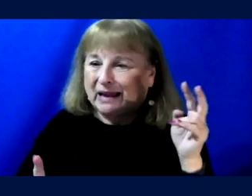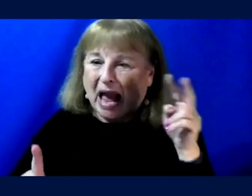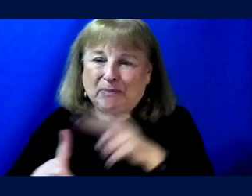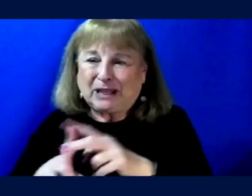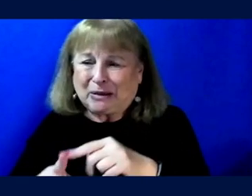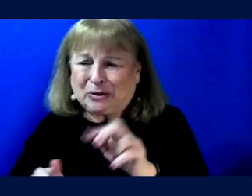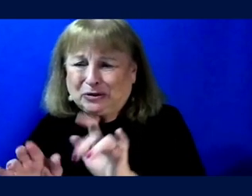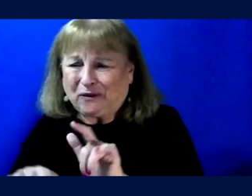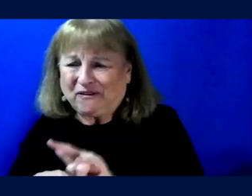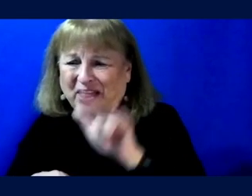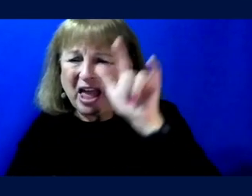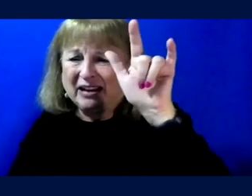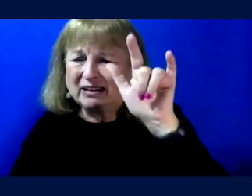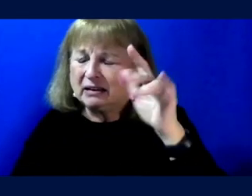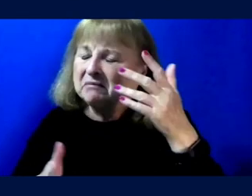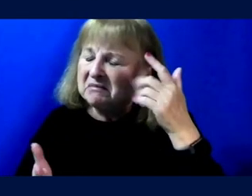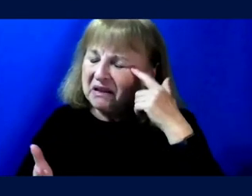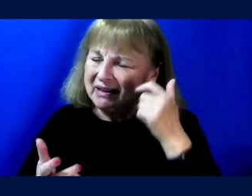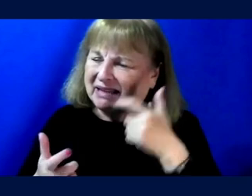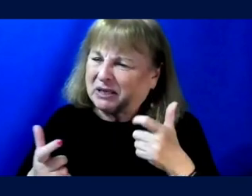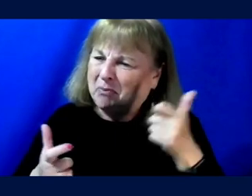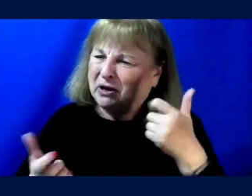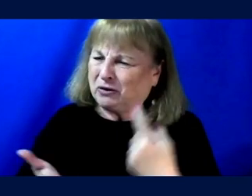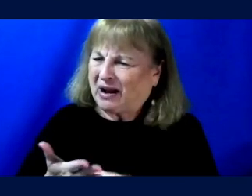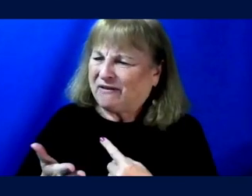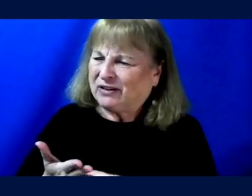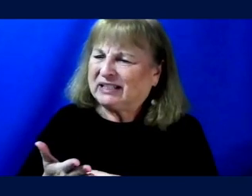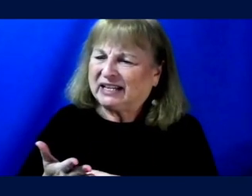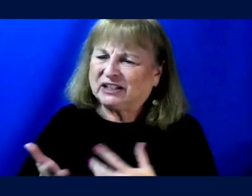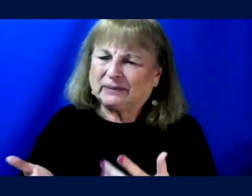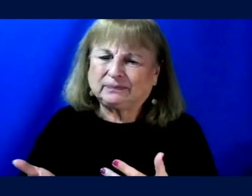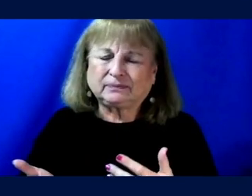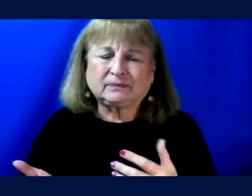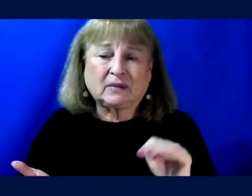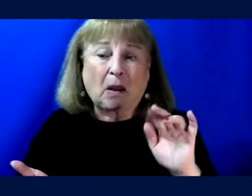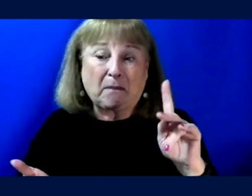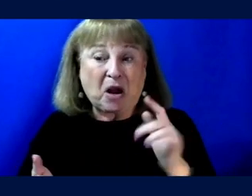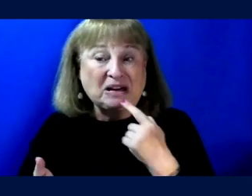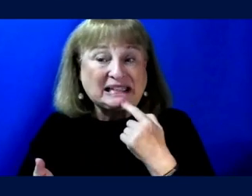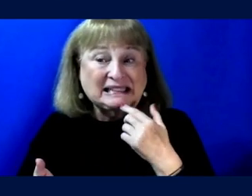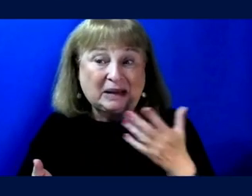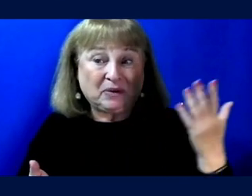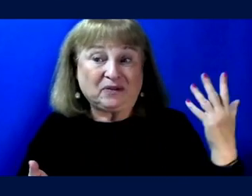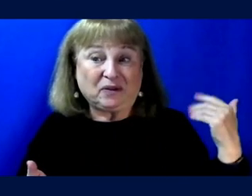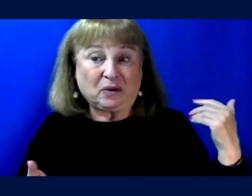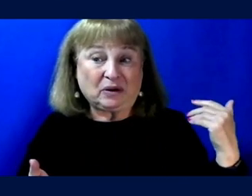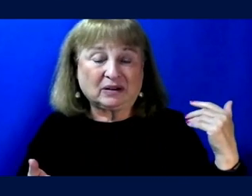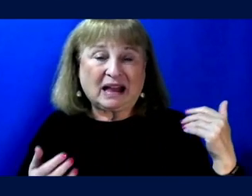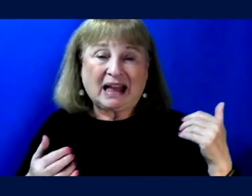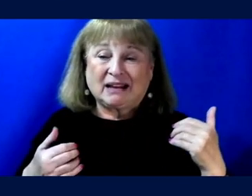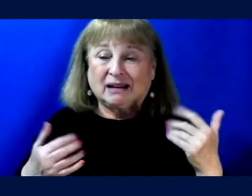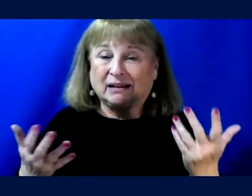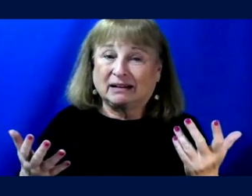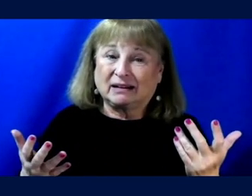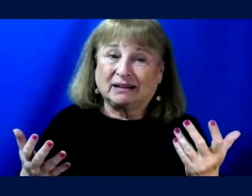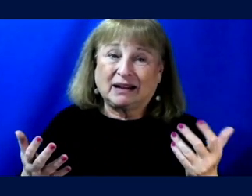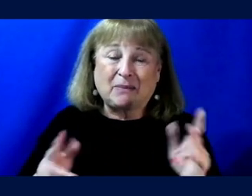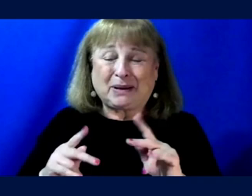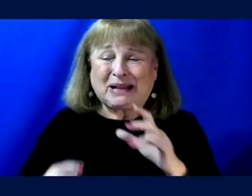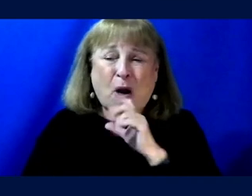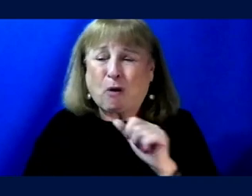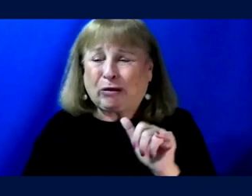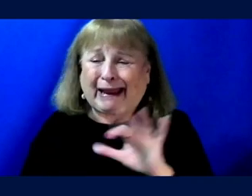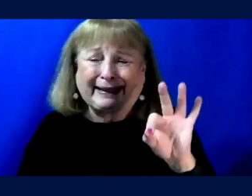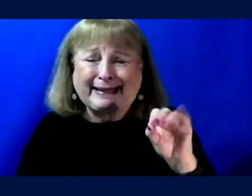I think those are broader conversations to have. I've seen, you know, as, uh, Mark mentioned earlier, uh, having folks as old as 90,